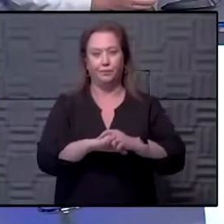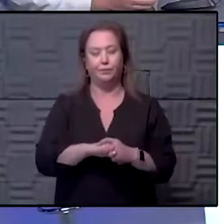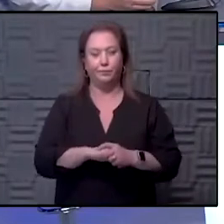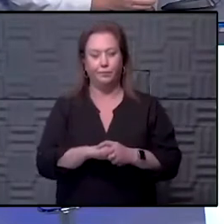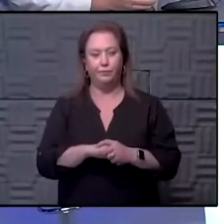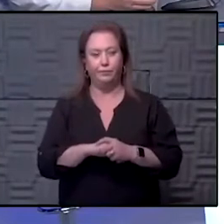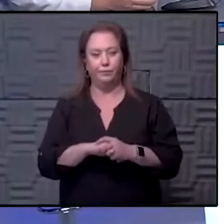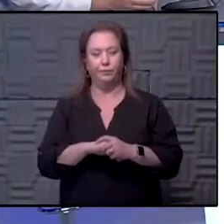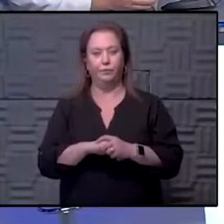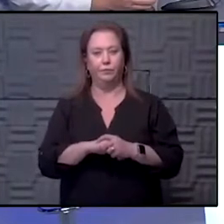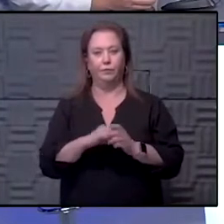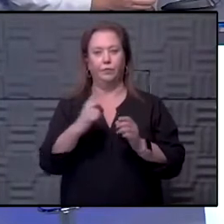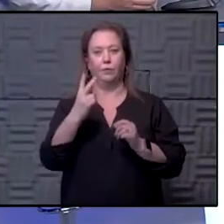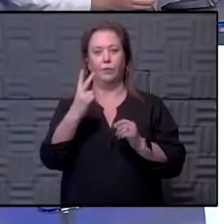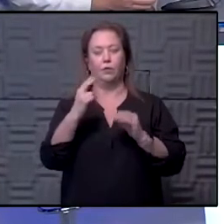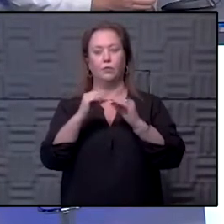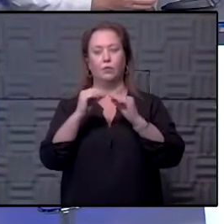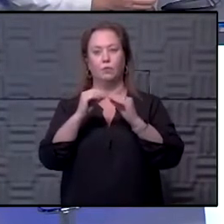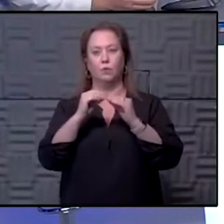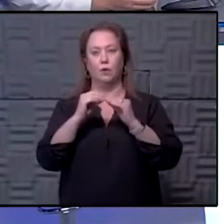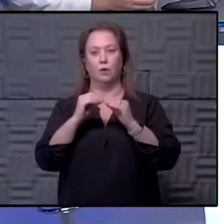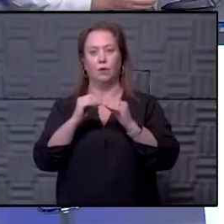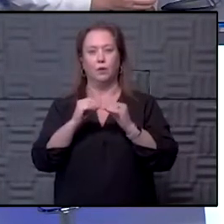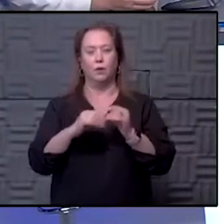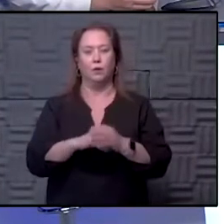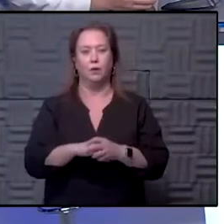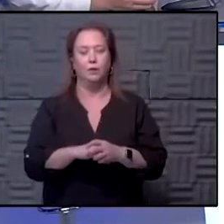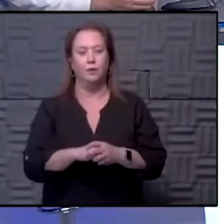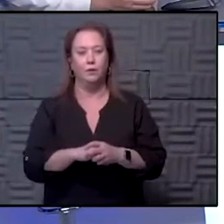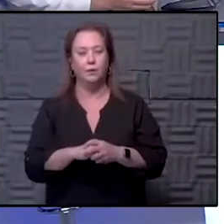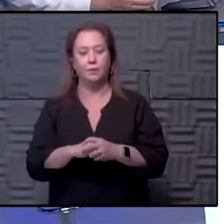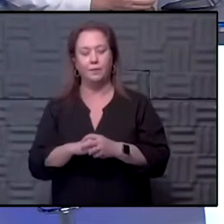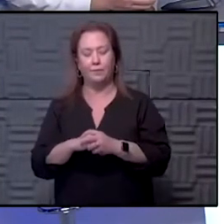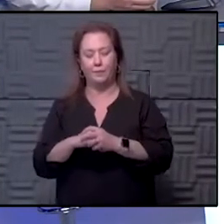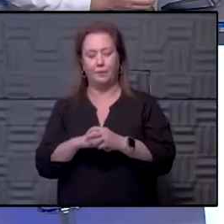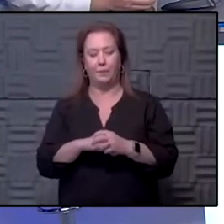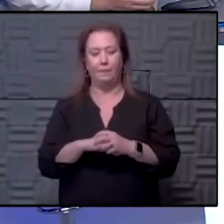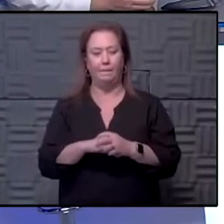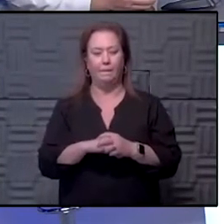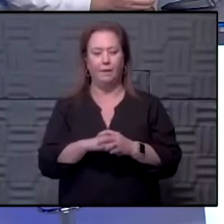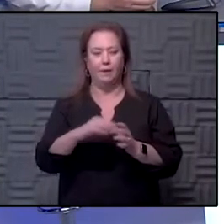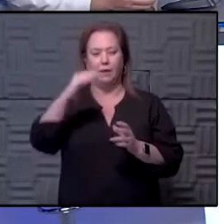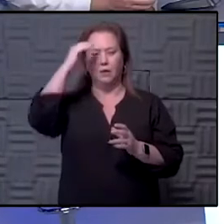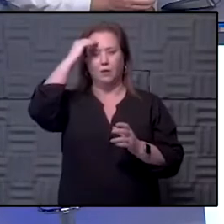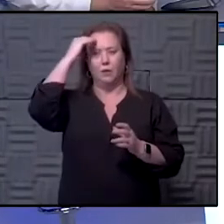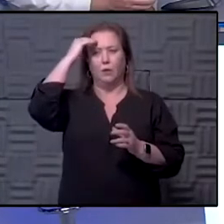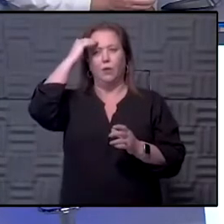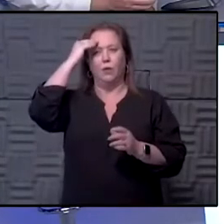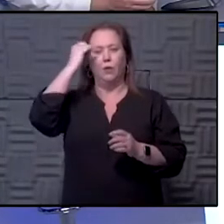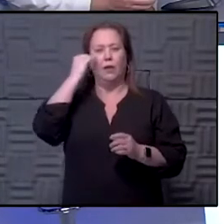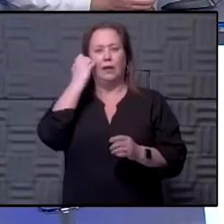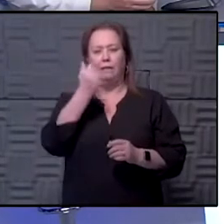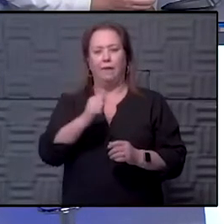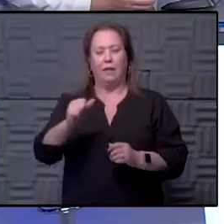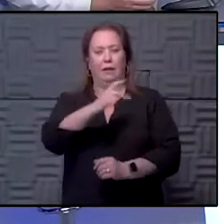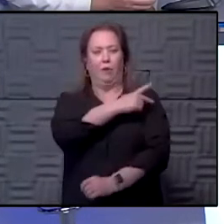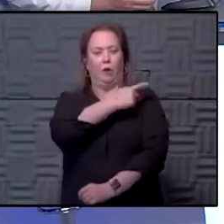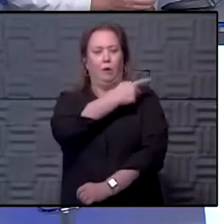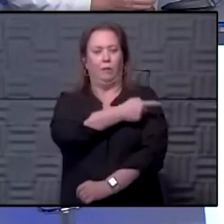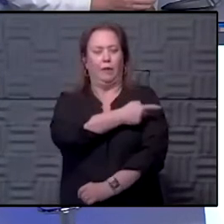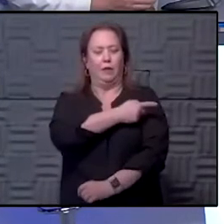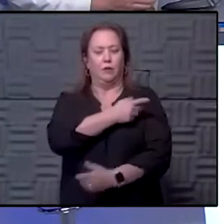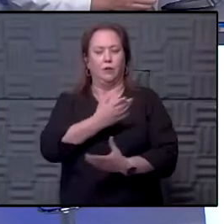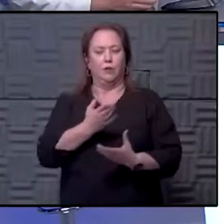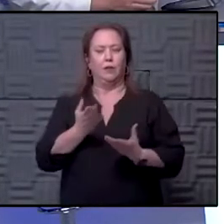Okay, two more, and then we'll start rocking through our other questions. Do we know if any of our patients that are